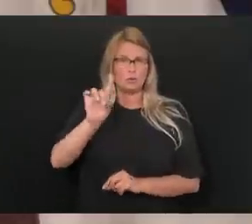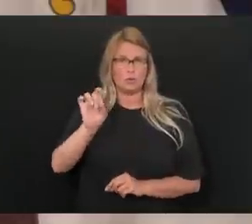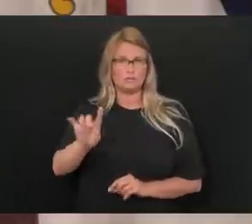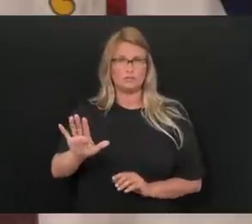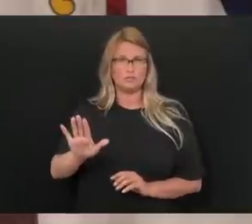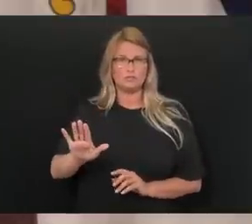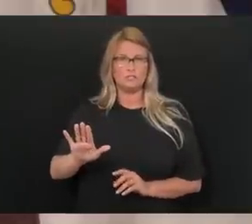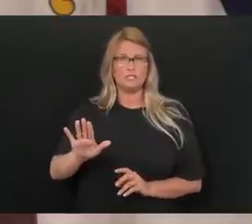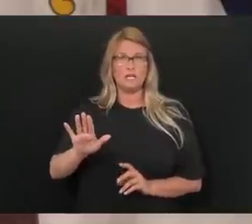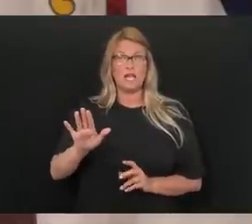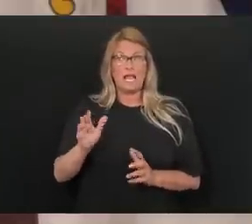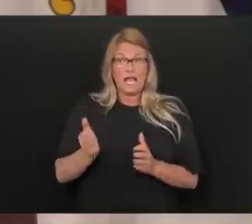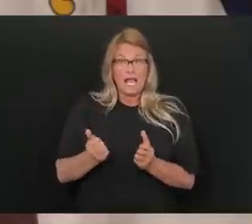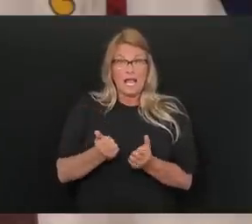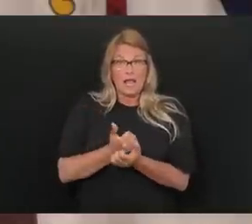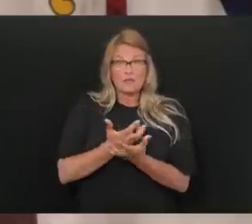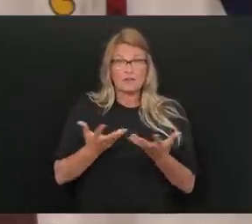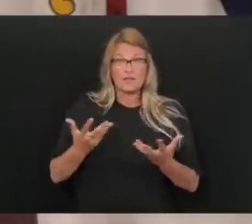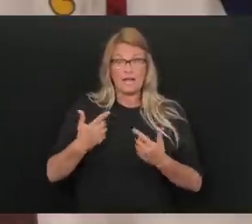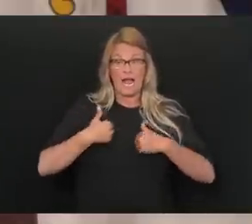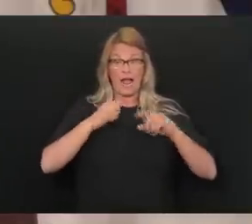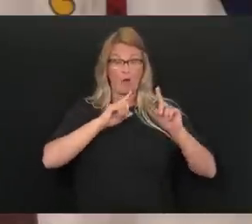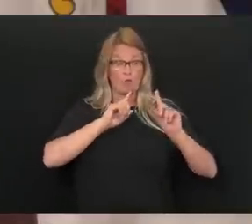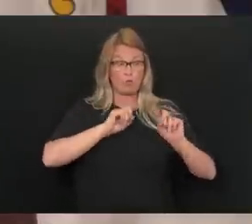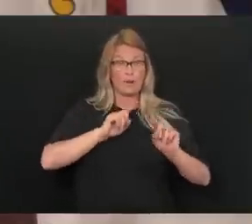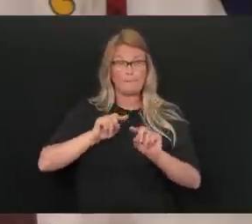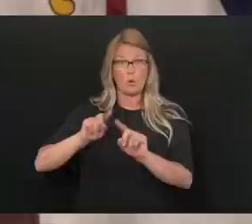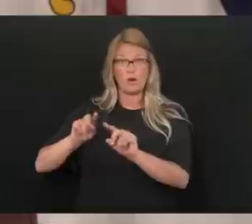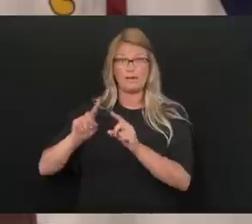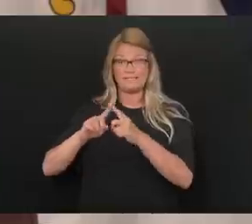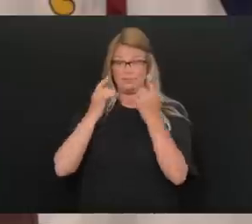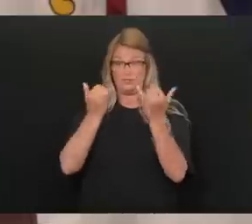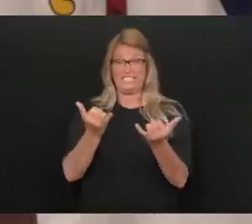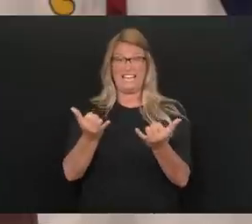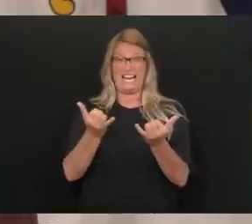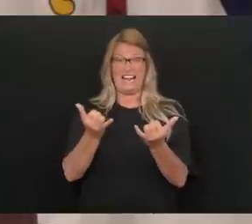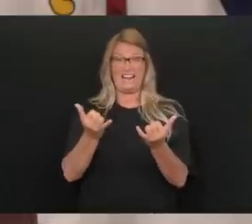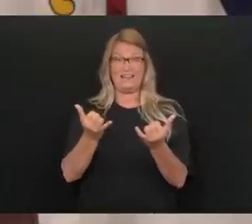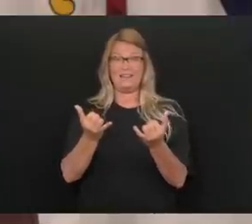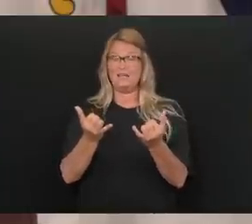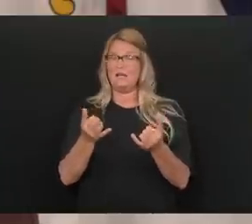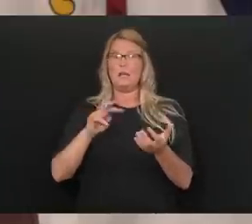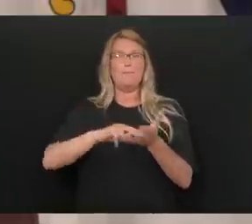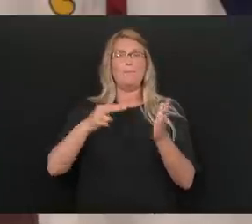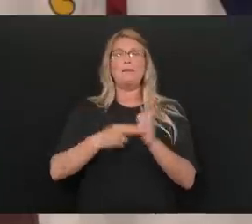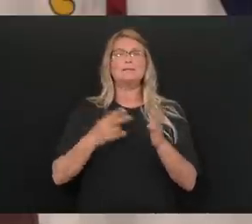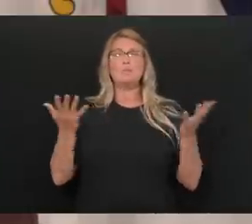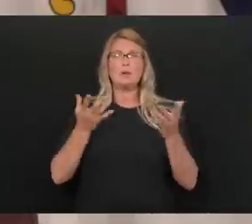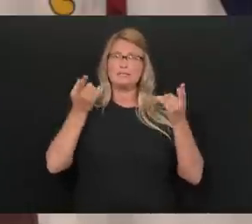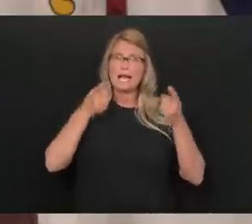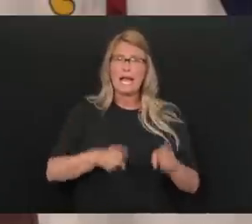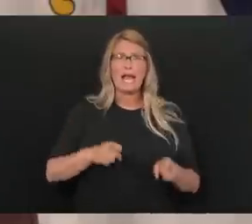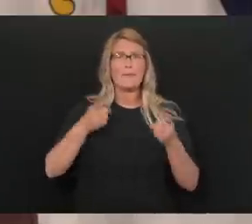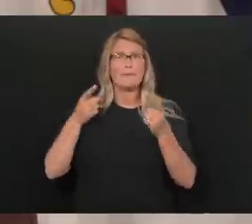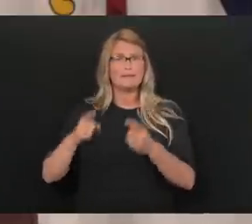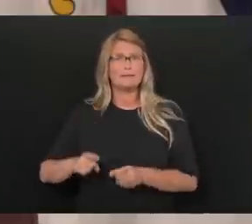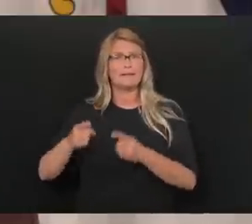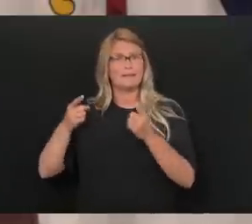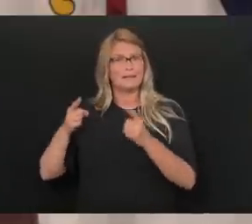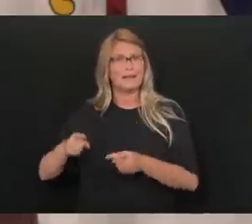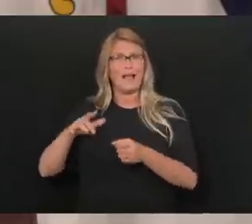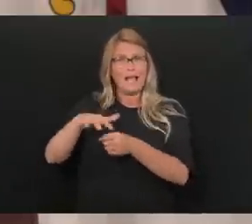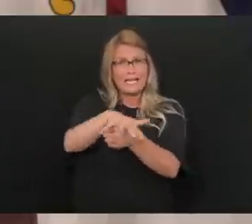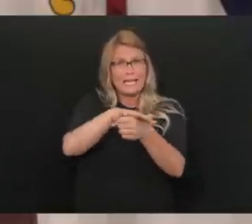every single thing that I report to you, I report to you as what has happened in every single